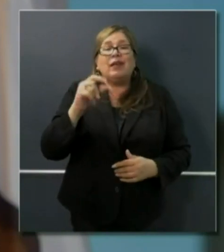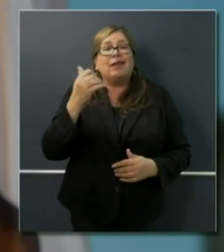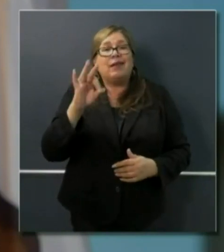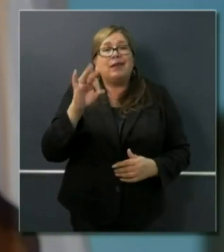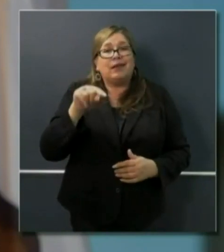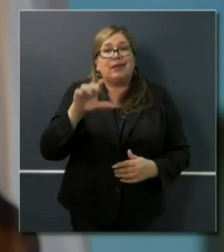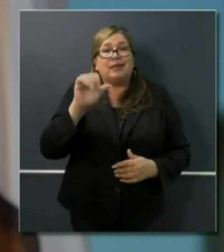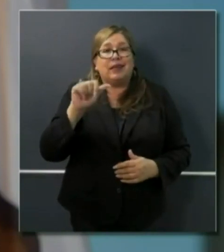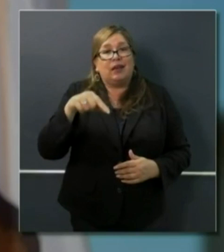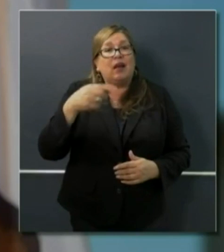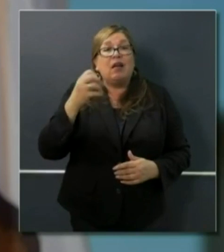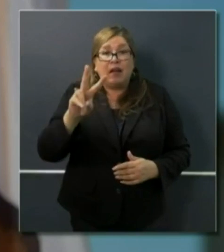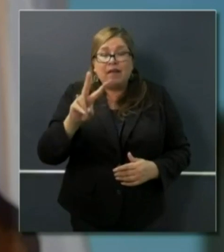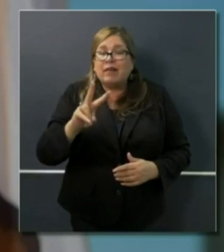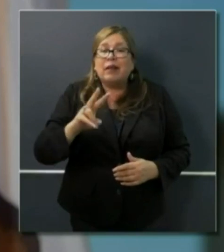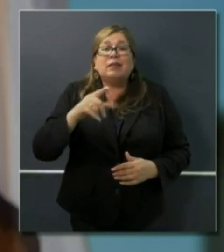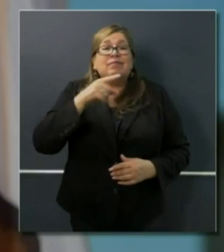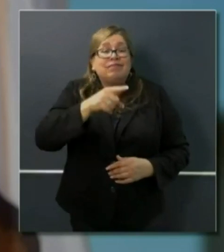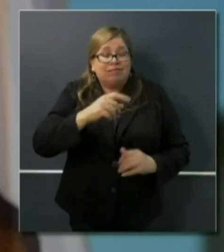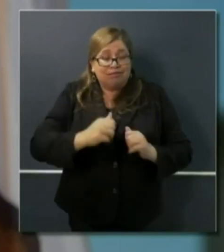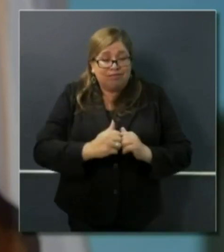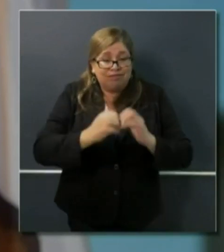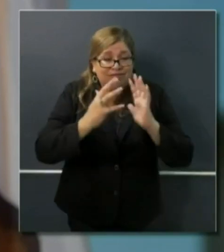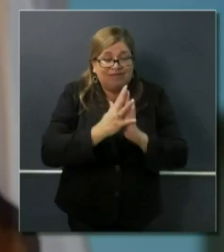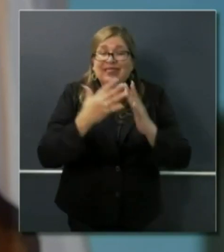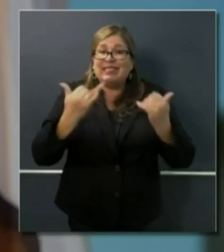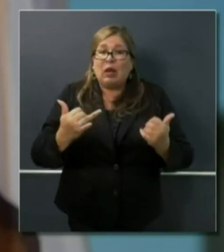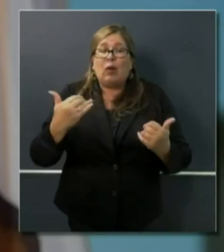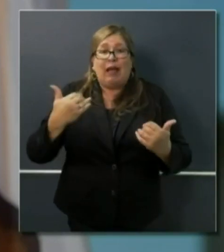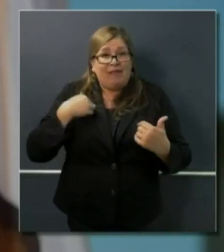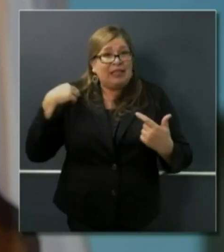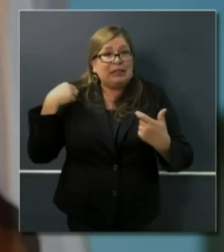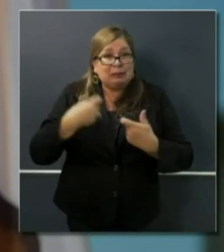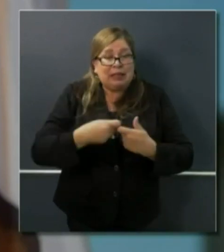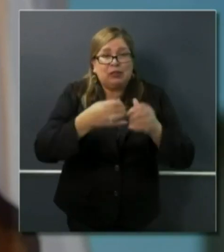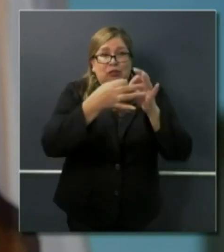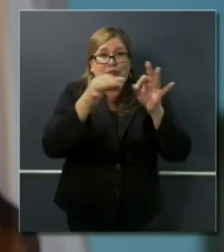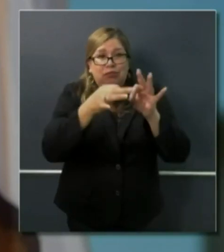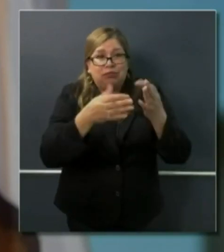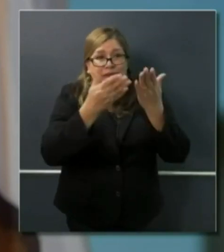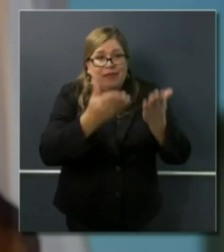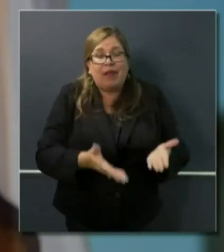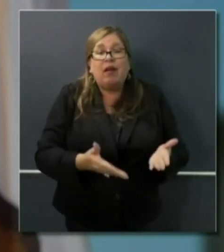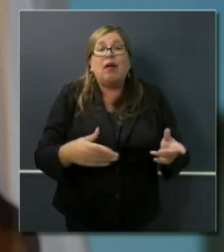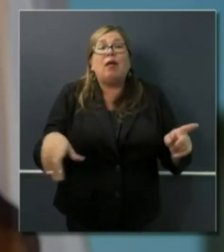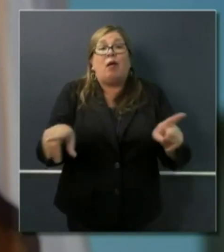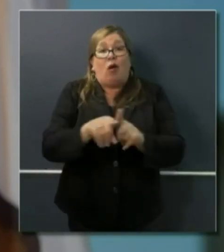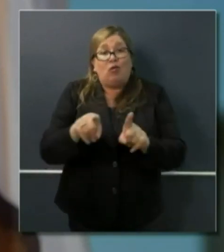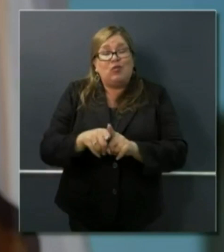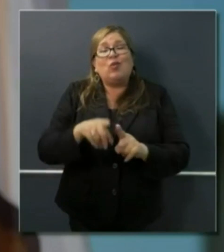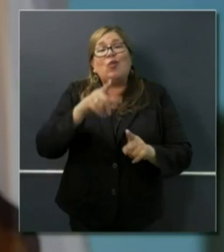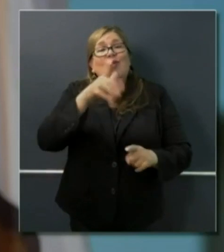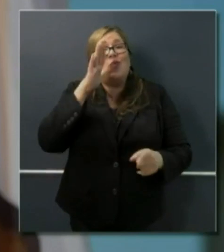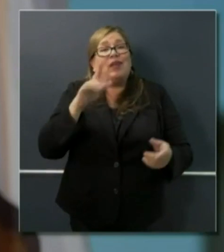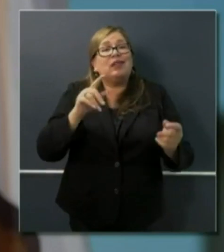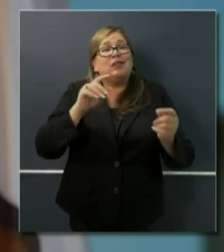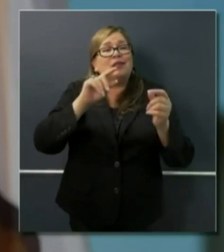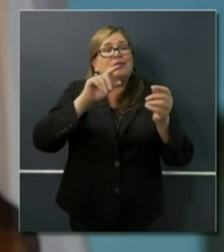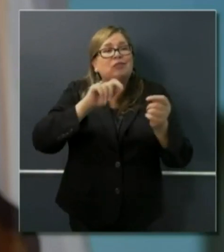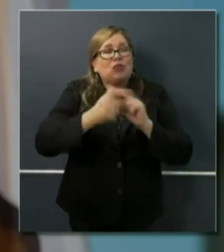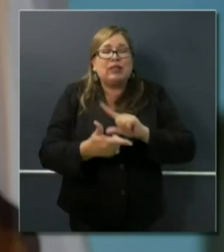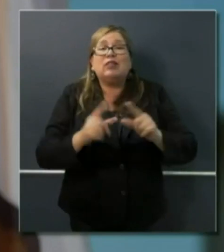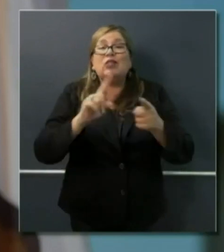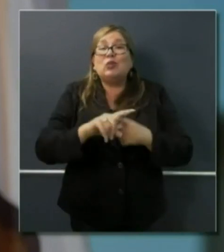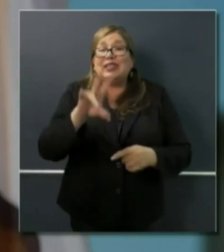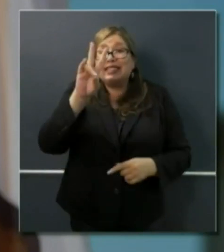operational in Spanish and will have the capacity to have seven languages where it will be translated very, very